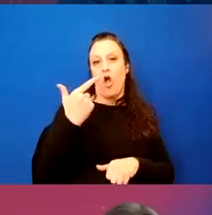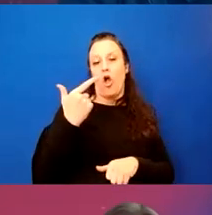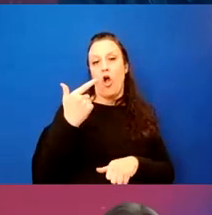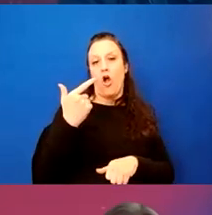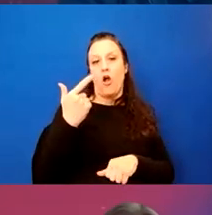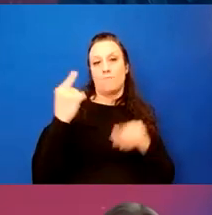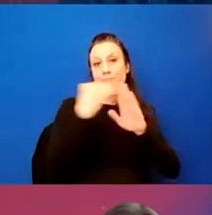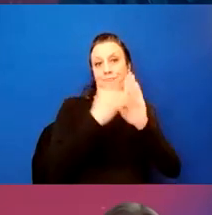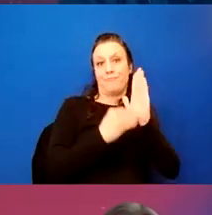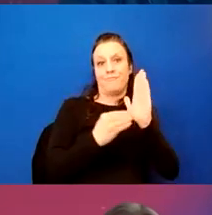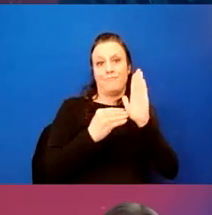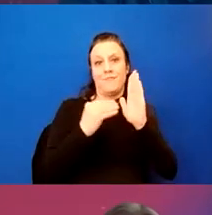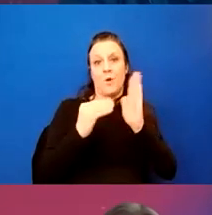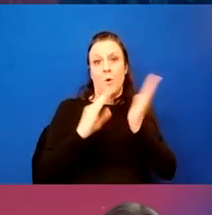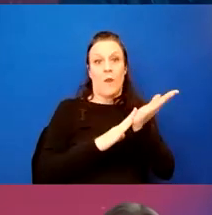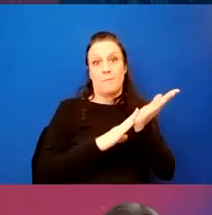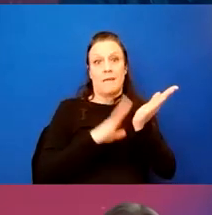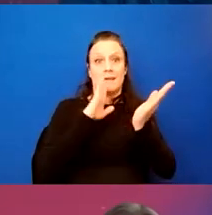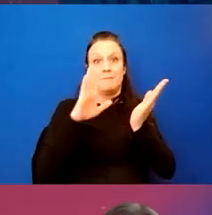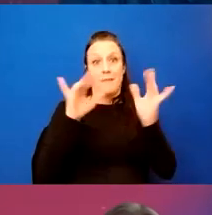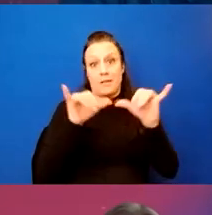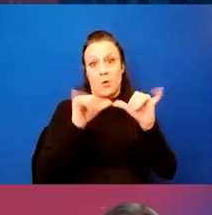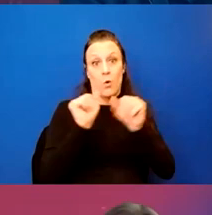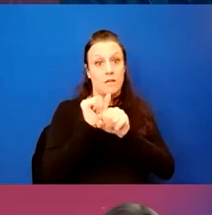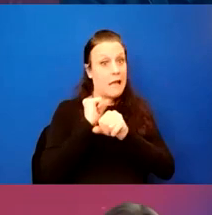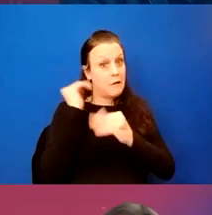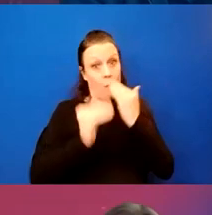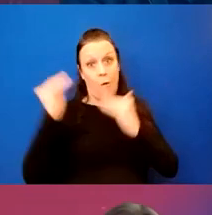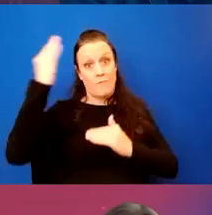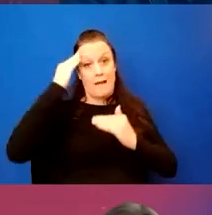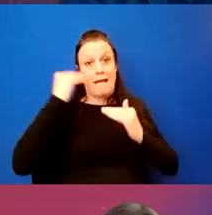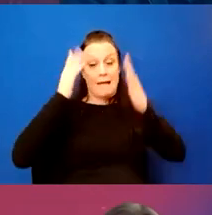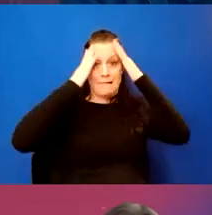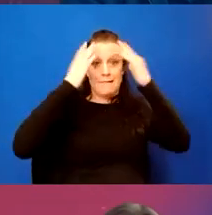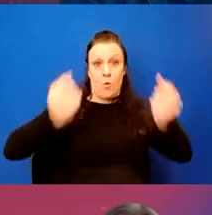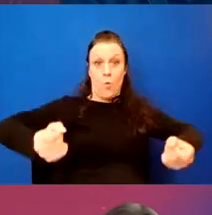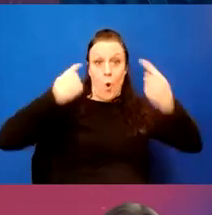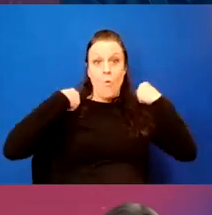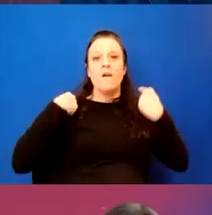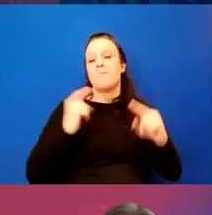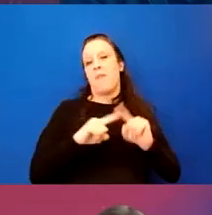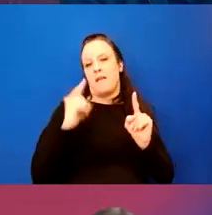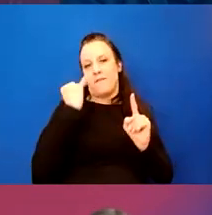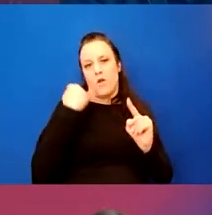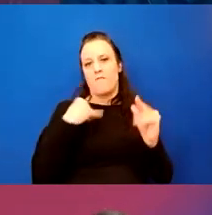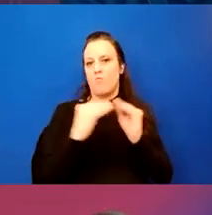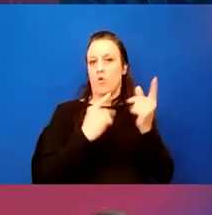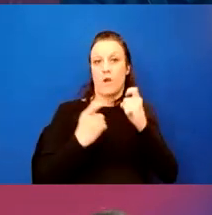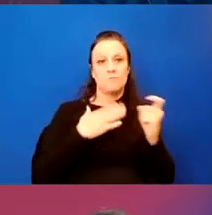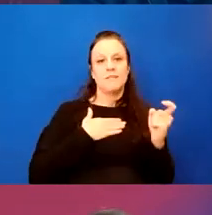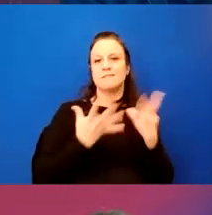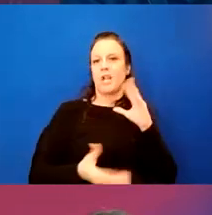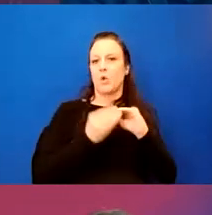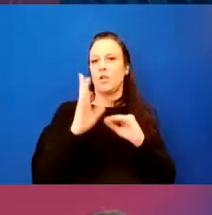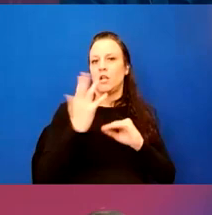works. I think I get way over my head. Um, but, uh, if you really have further questions on it, uh, please put them in the